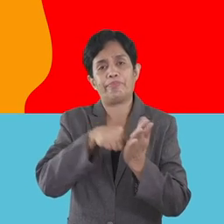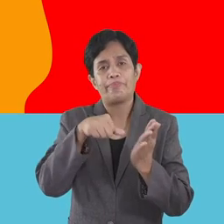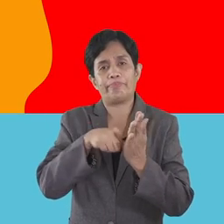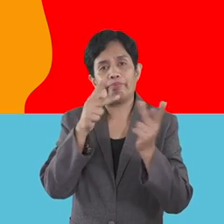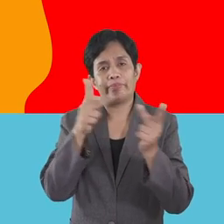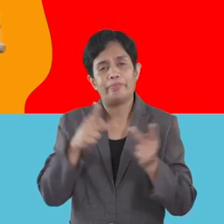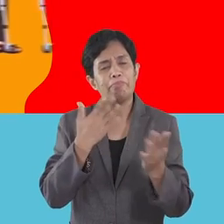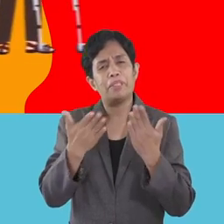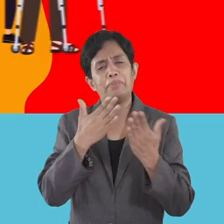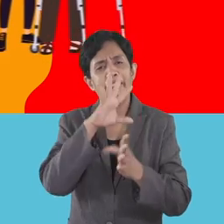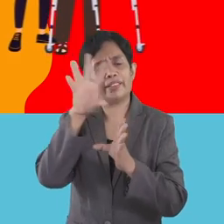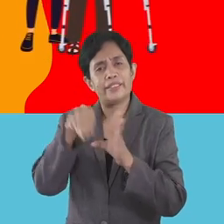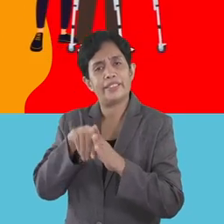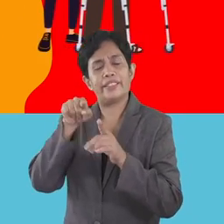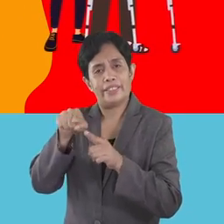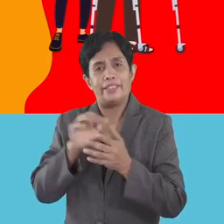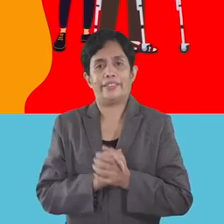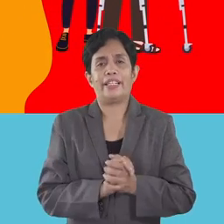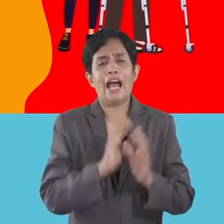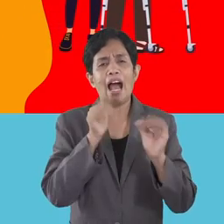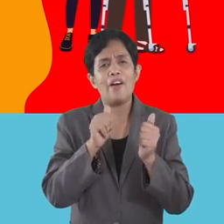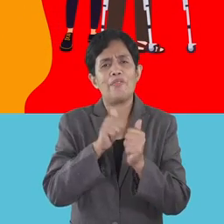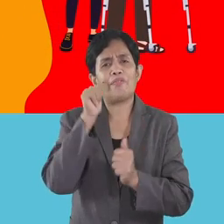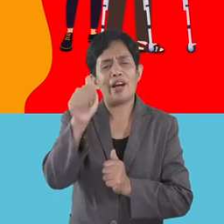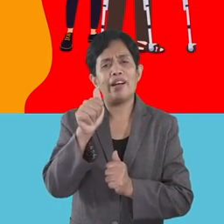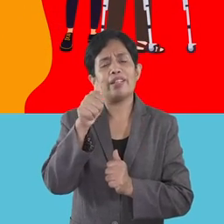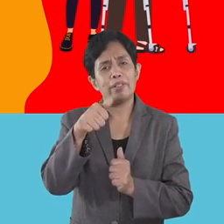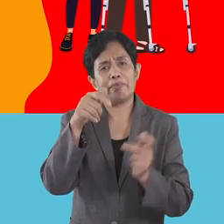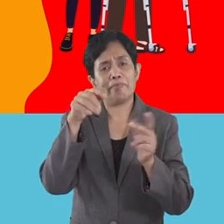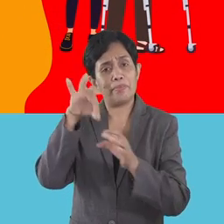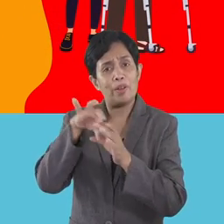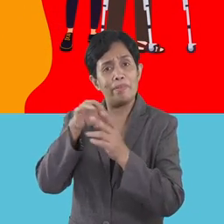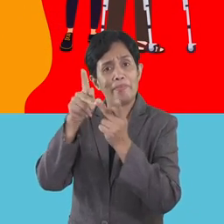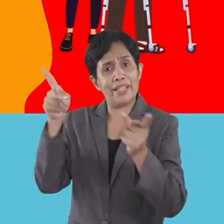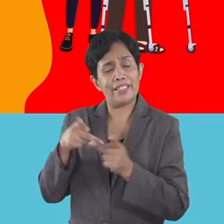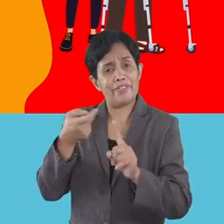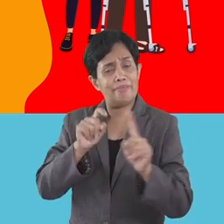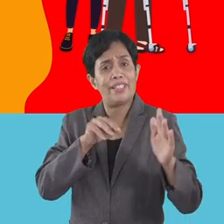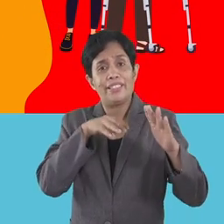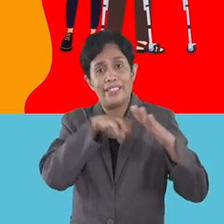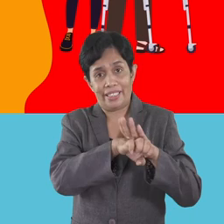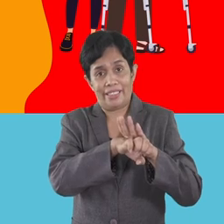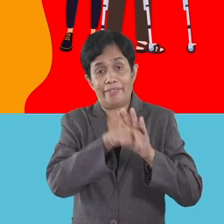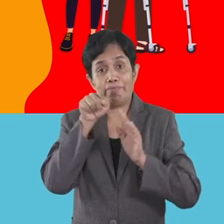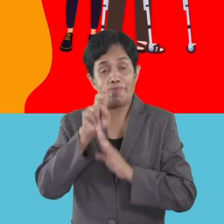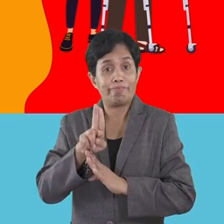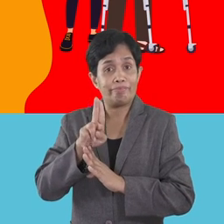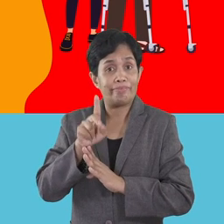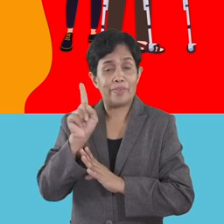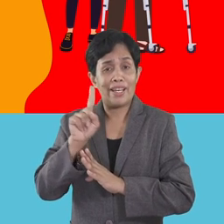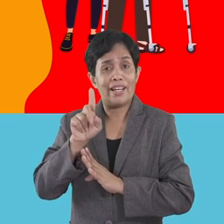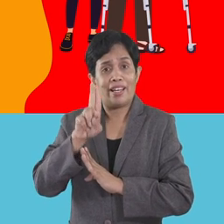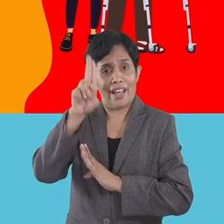You might want to consider the following. How far is your polling place from the entrance? Is it